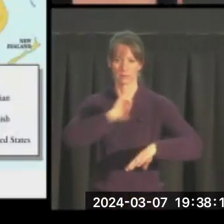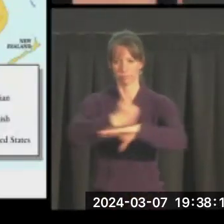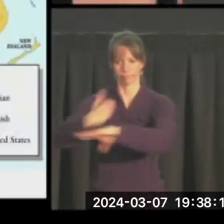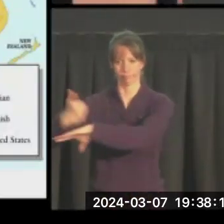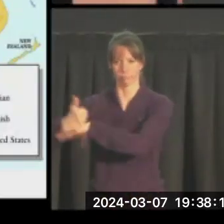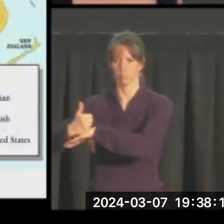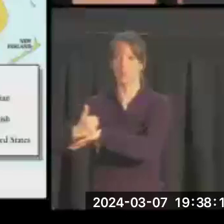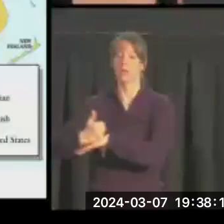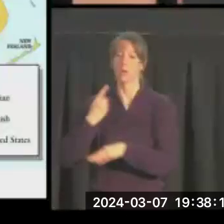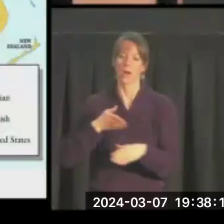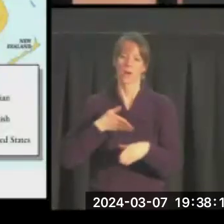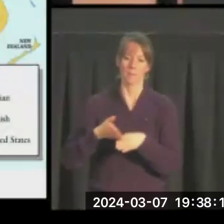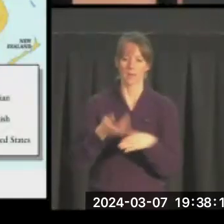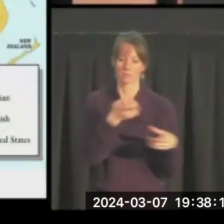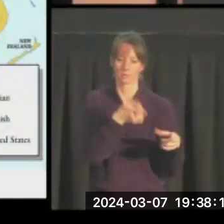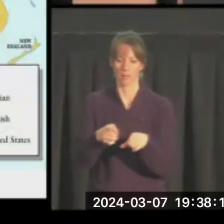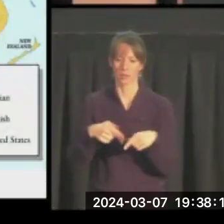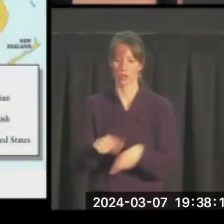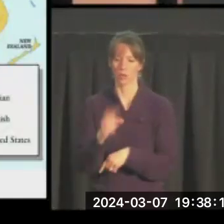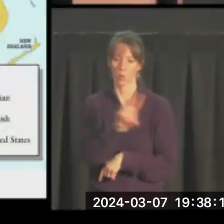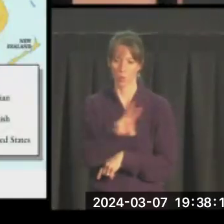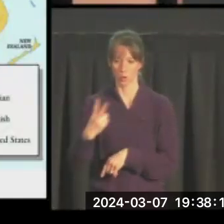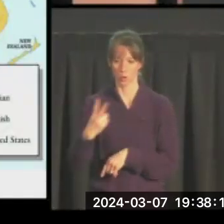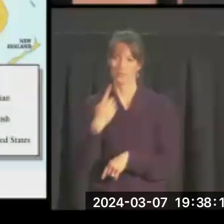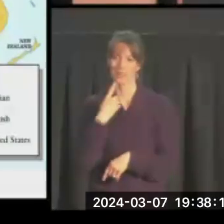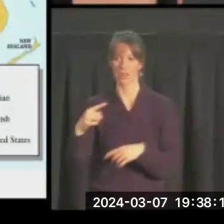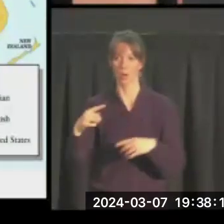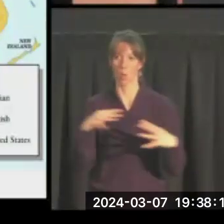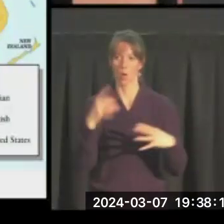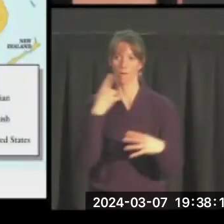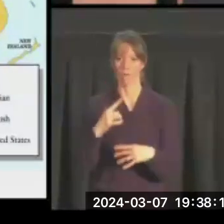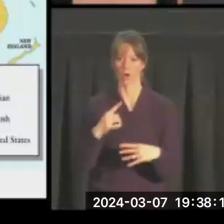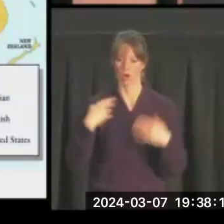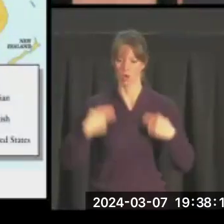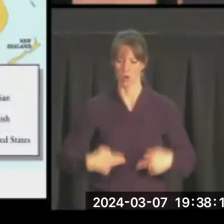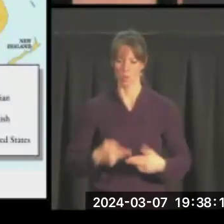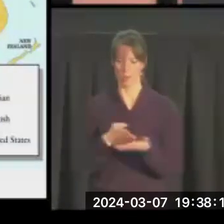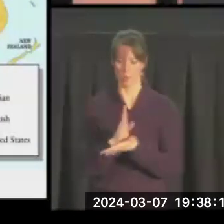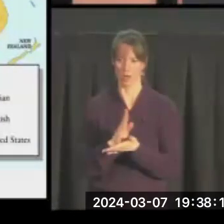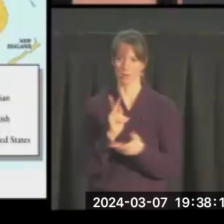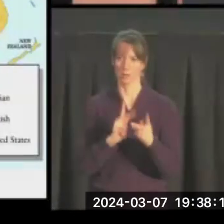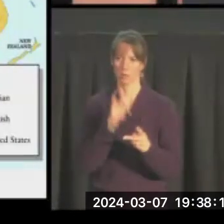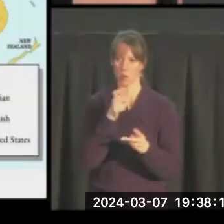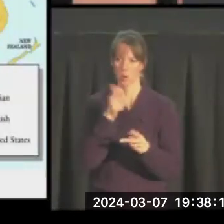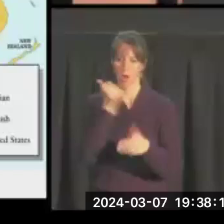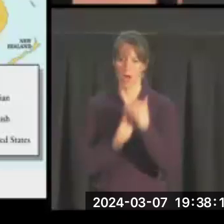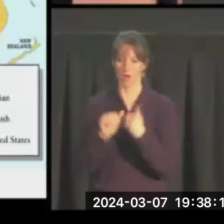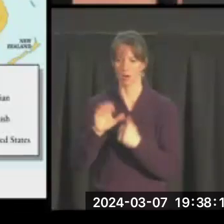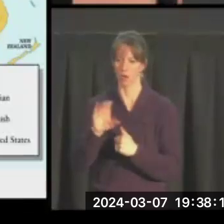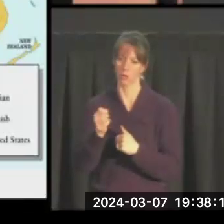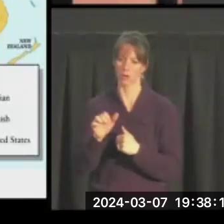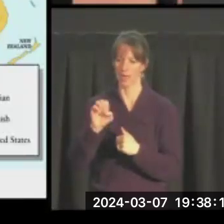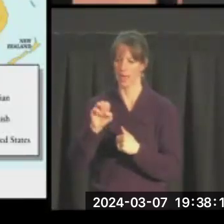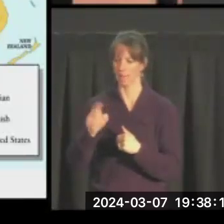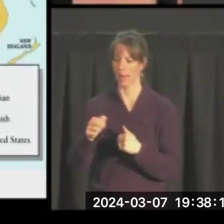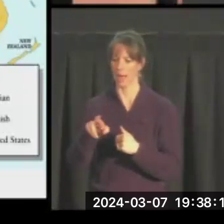One of the major campaigns of the Second World War was that it would be a war for human rights. And people under colonial empires would ultimately be